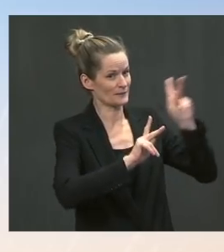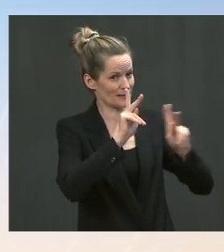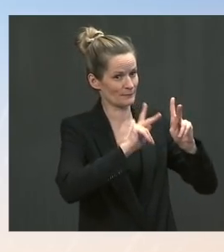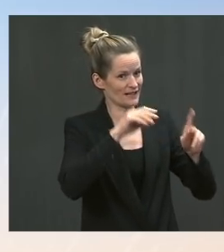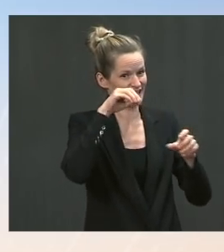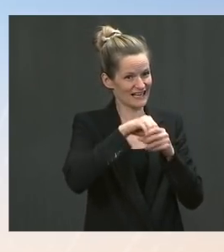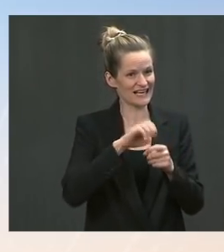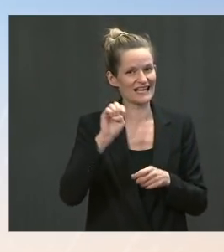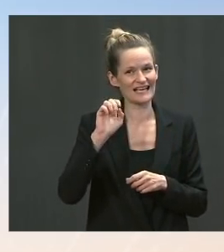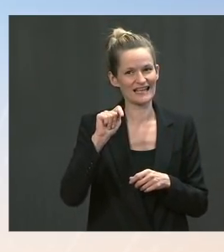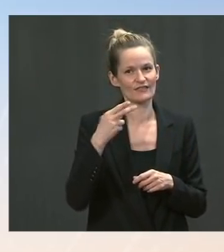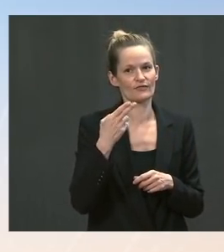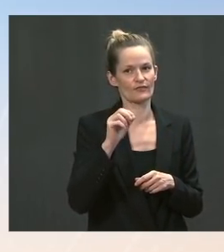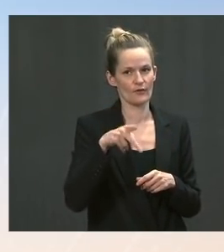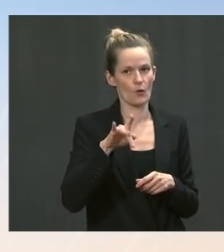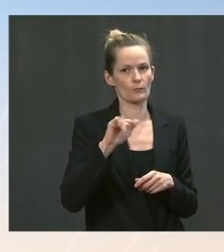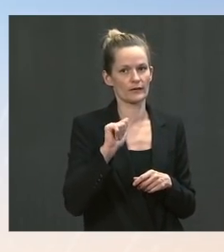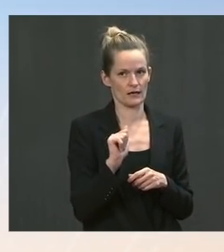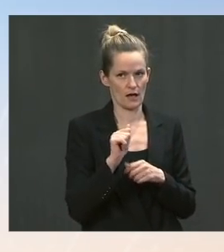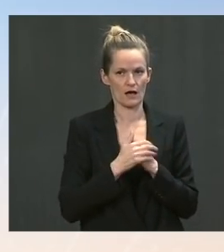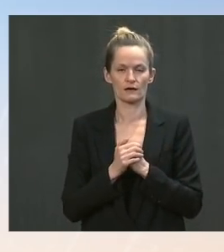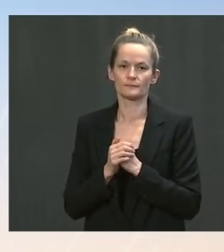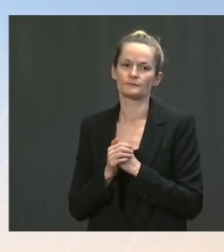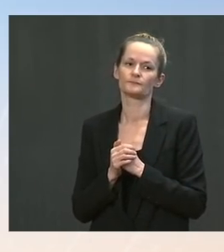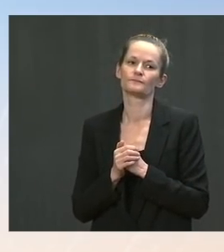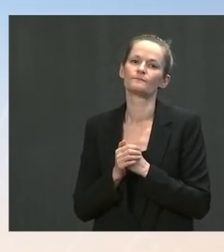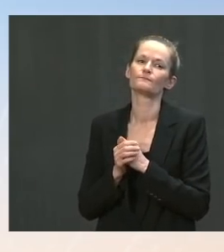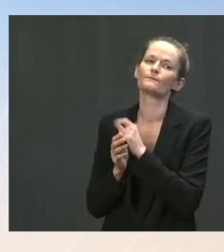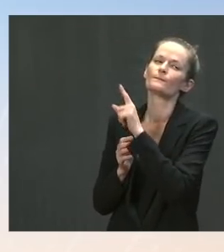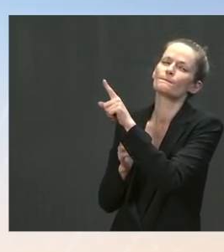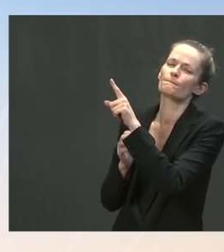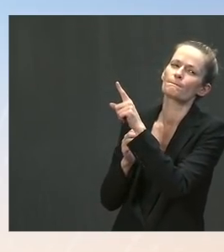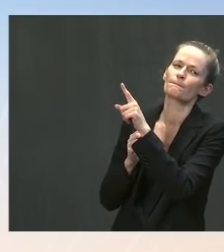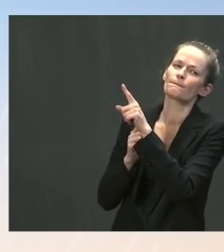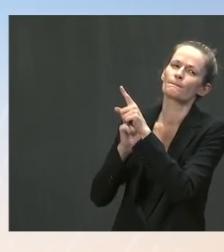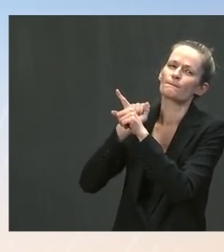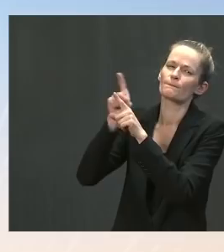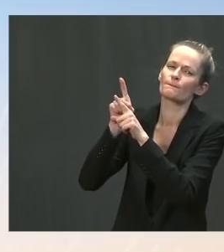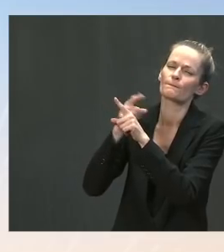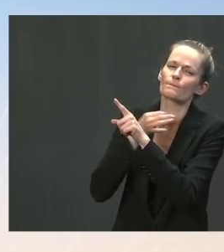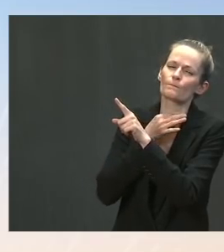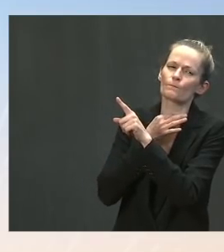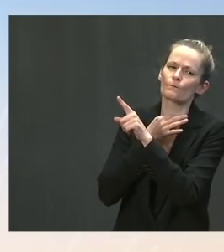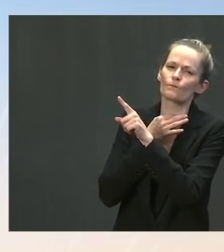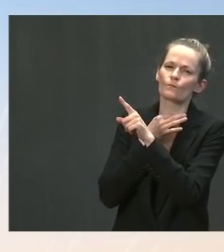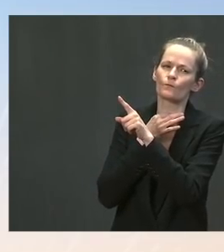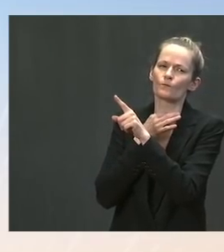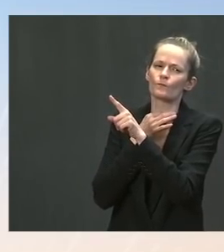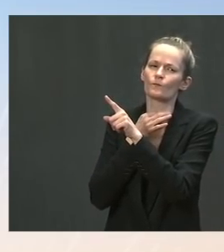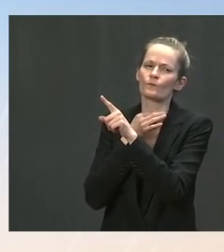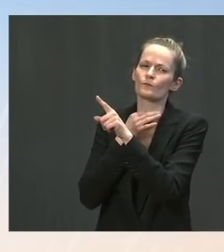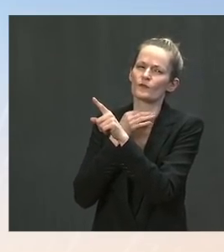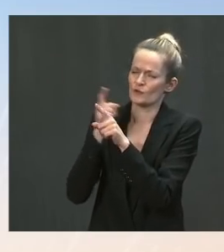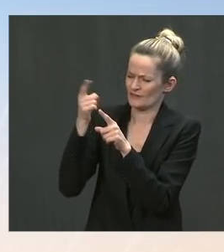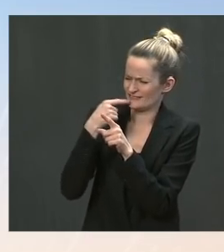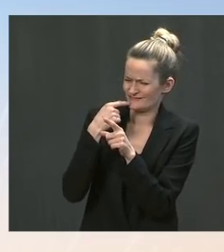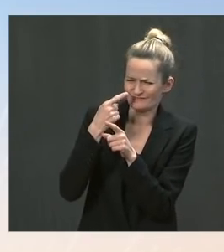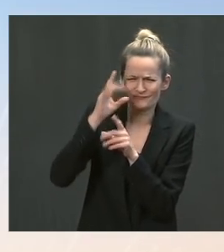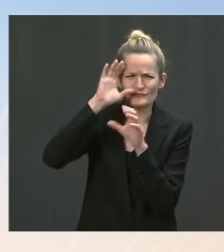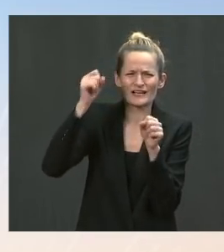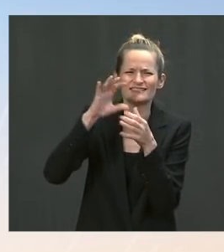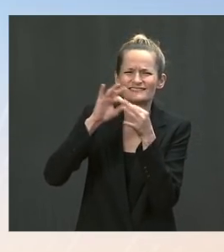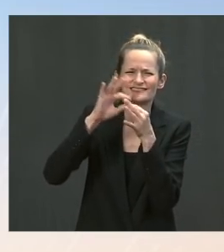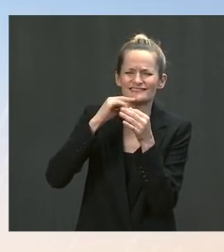domestic one as well. The President said a few months ago, a few weeks ago. guess the time is serious. Ms.